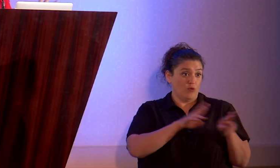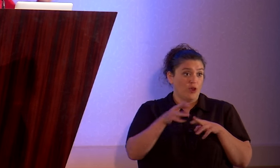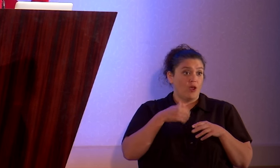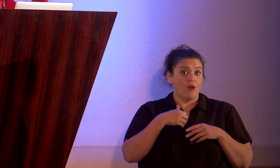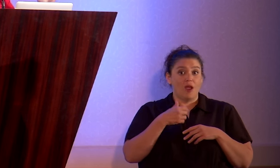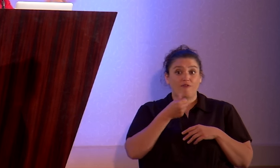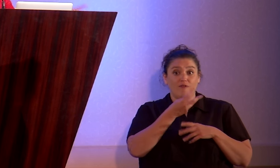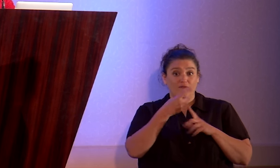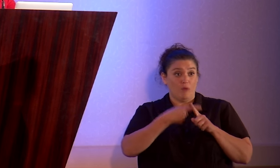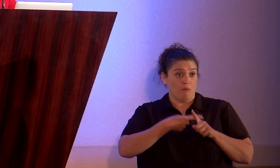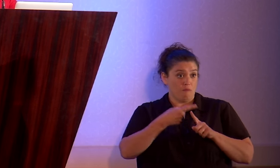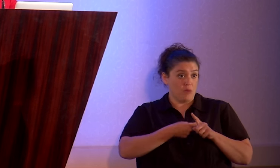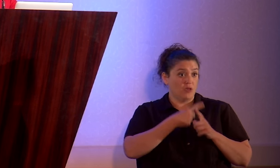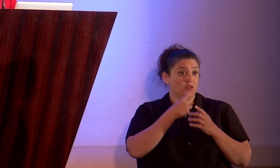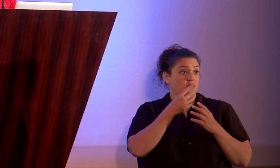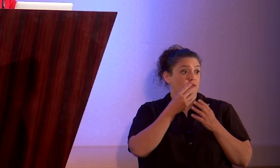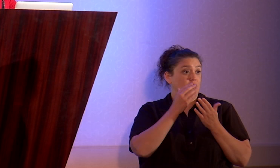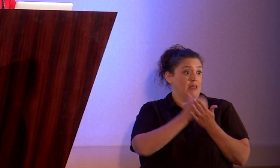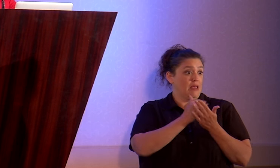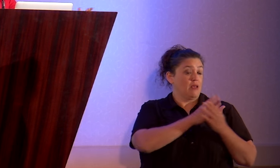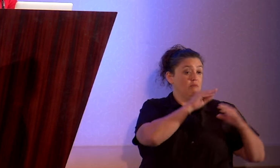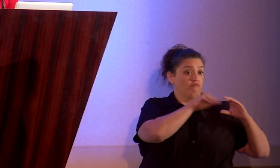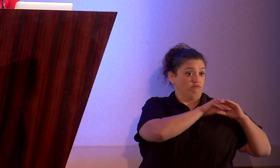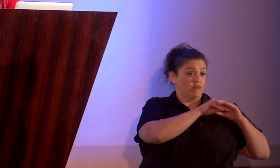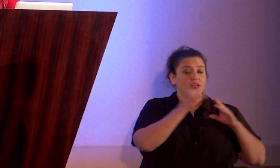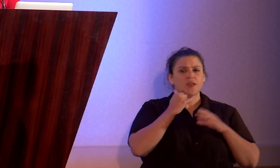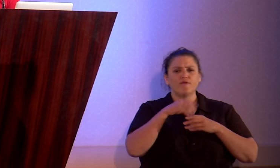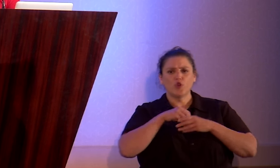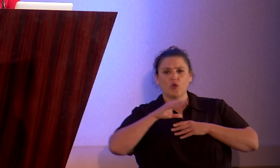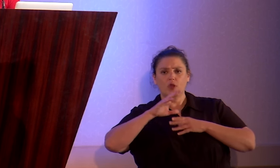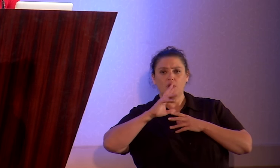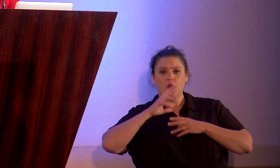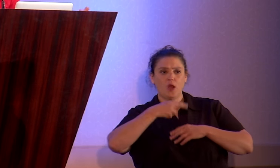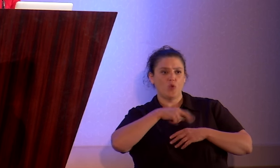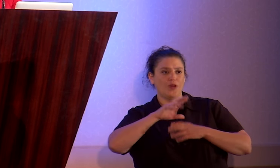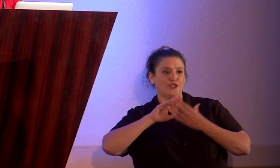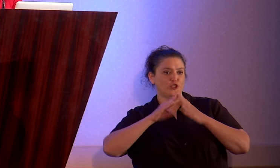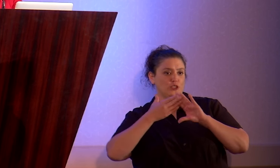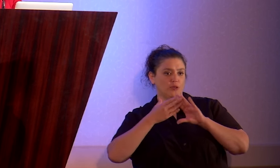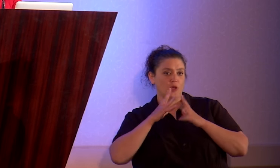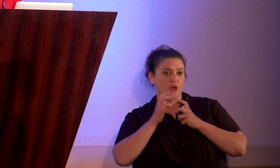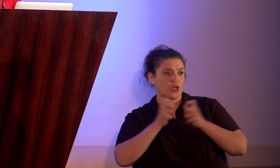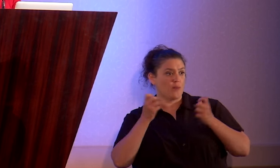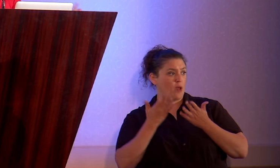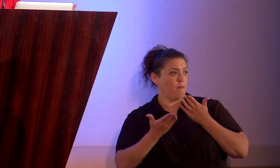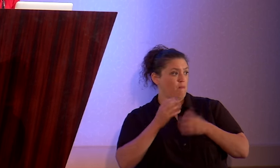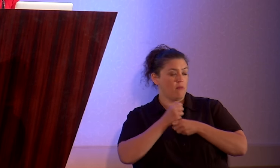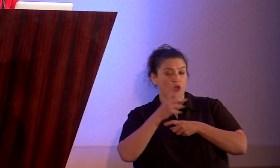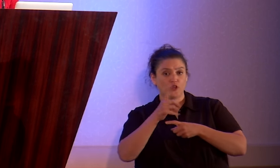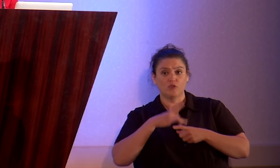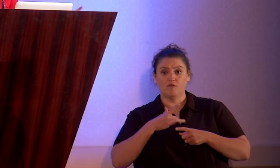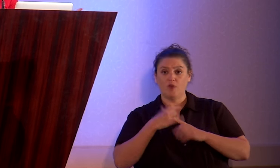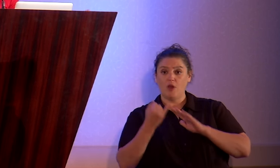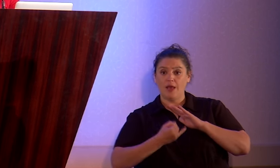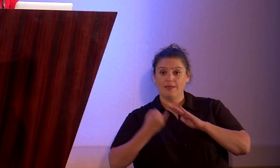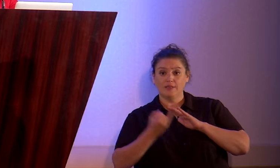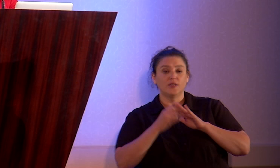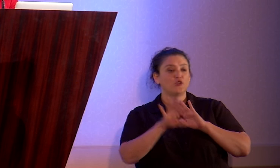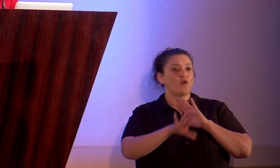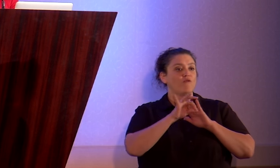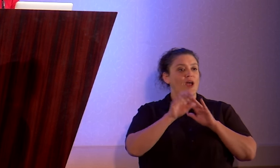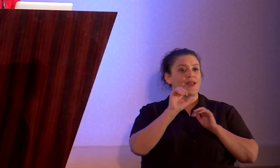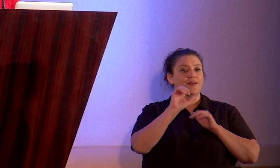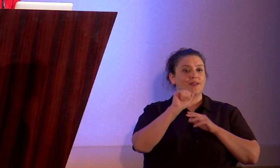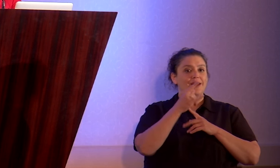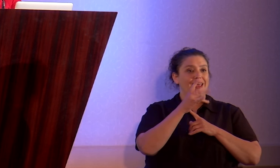your savings. If you're in a conservative religious community and coming out might isolate you, find an atheist community first